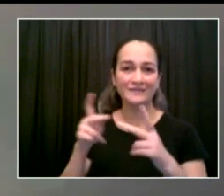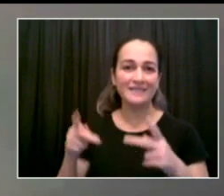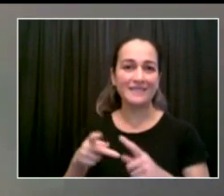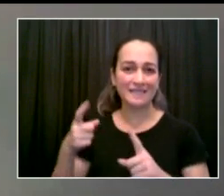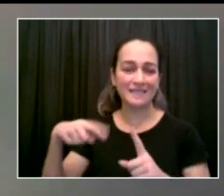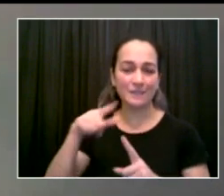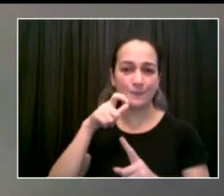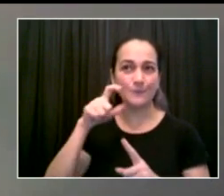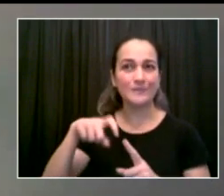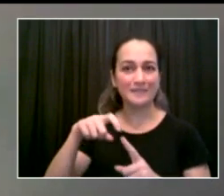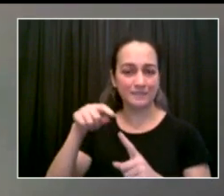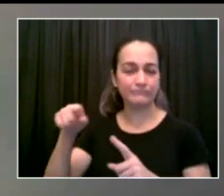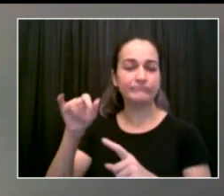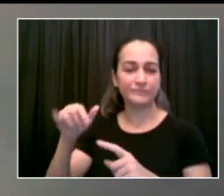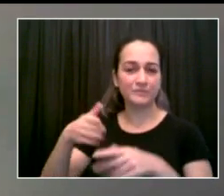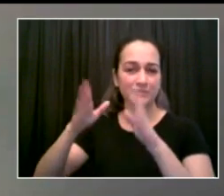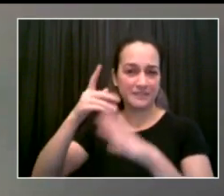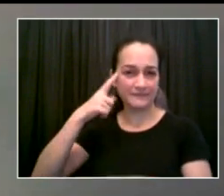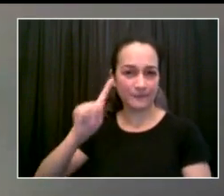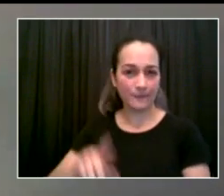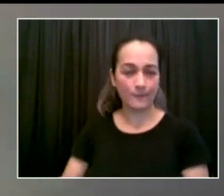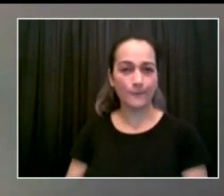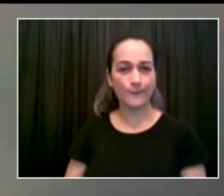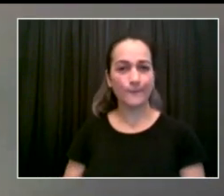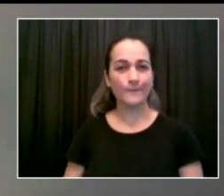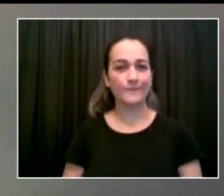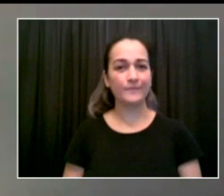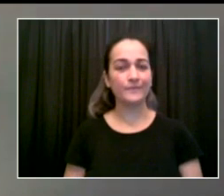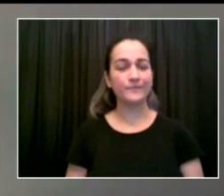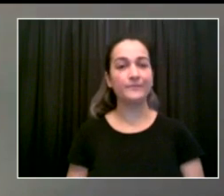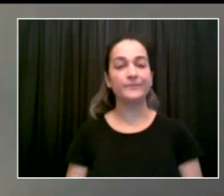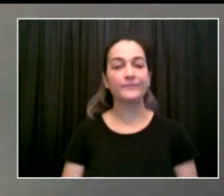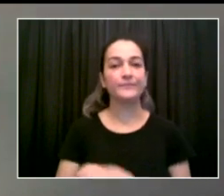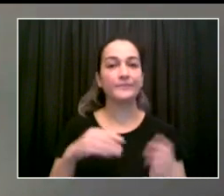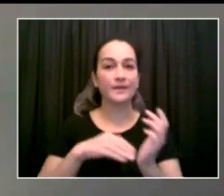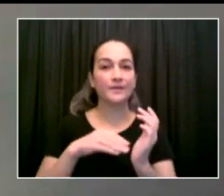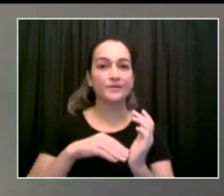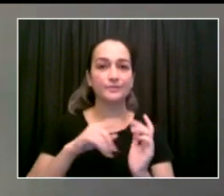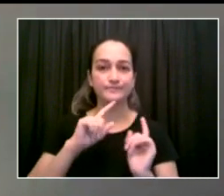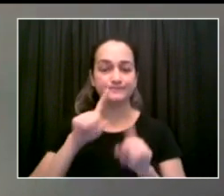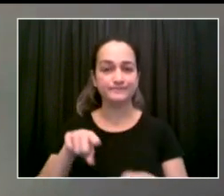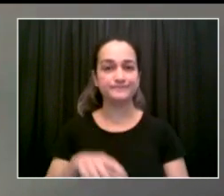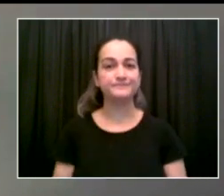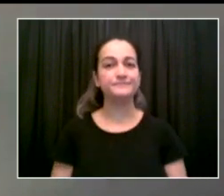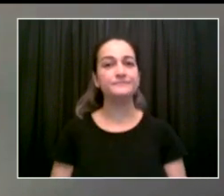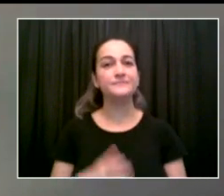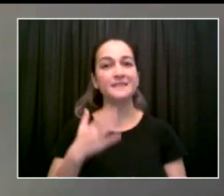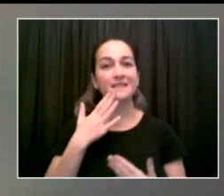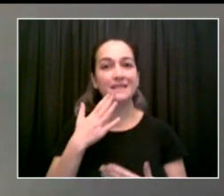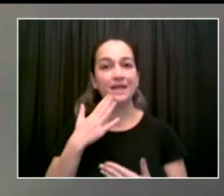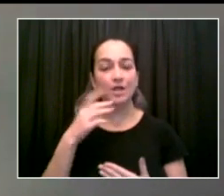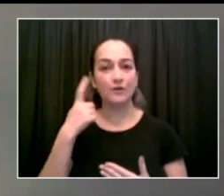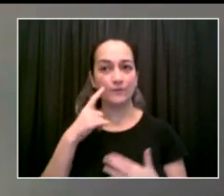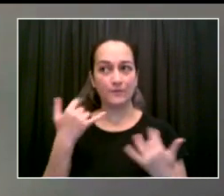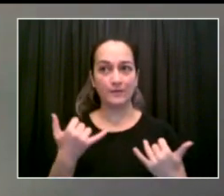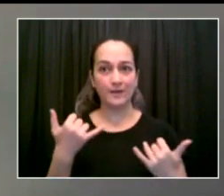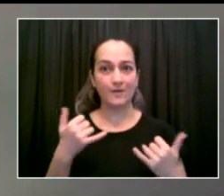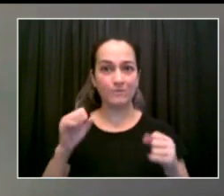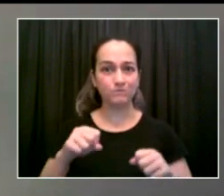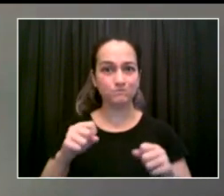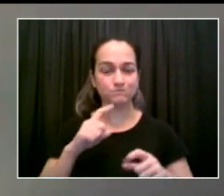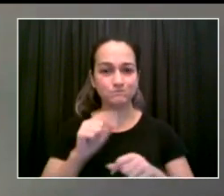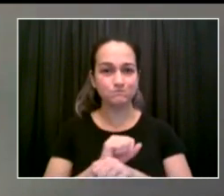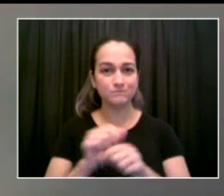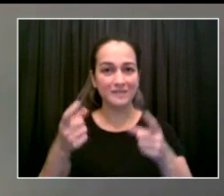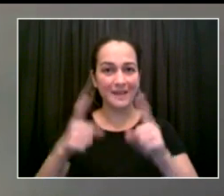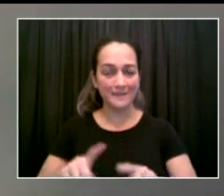commitment to disabled children. These are some of the most vulnerable of New Yorkers, children who